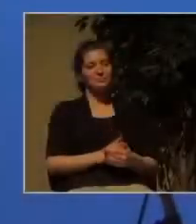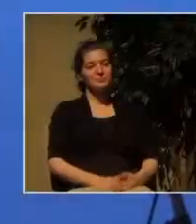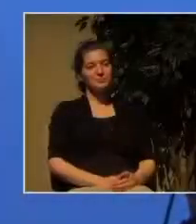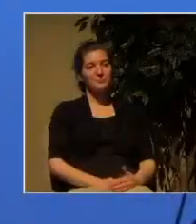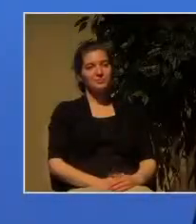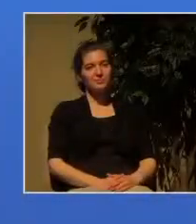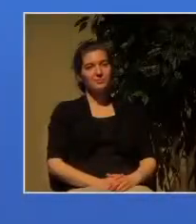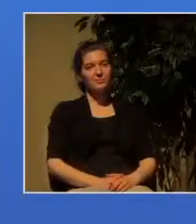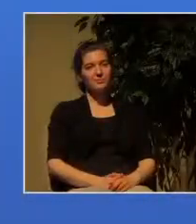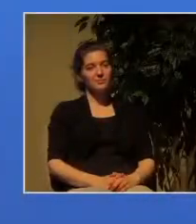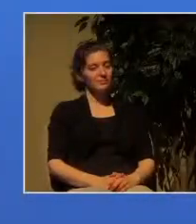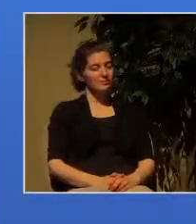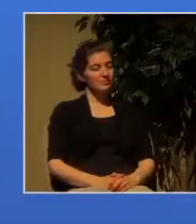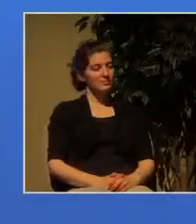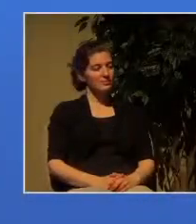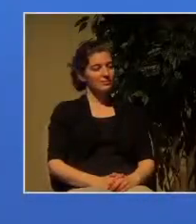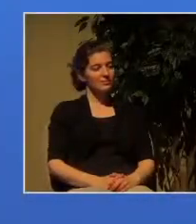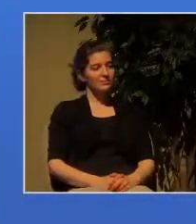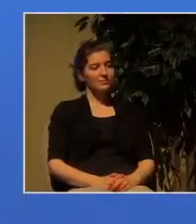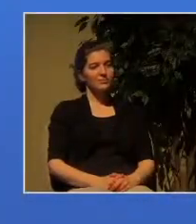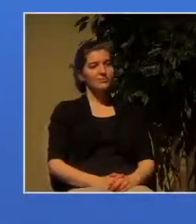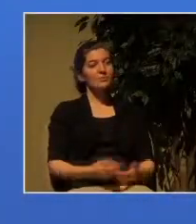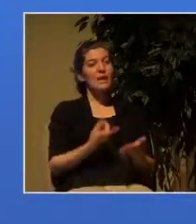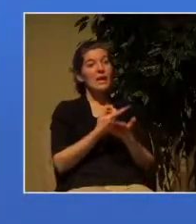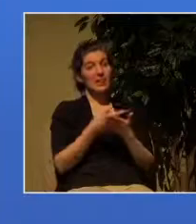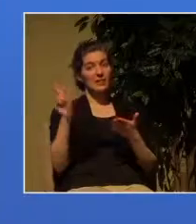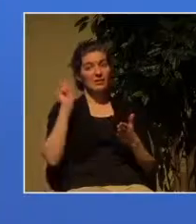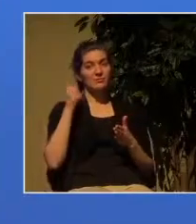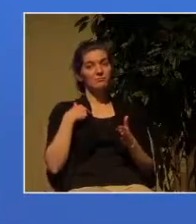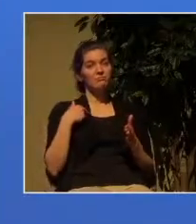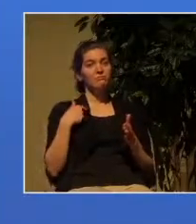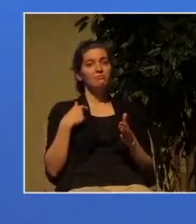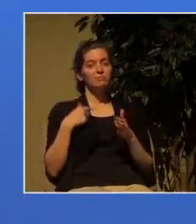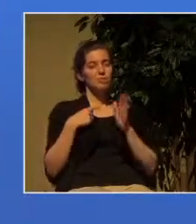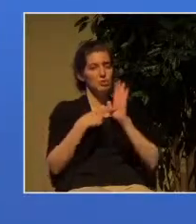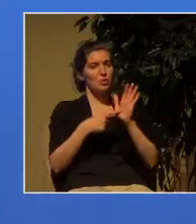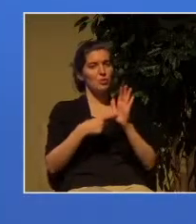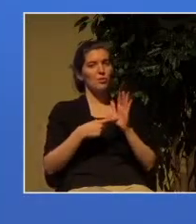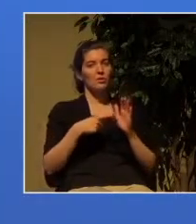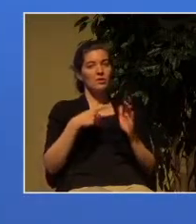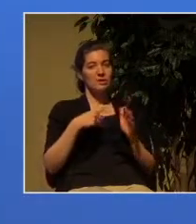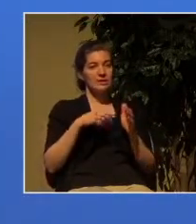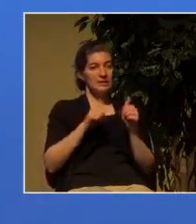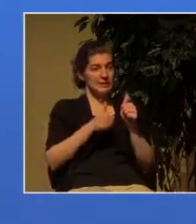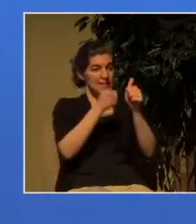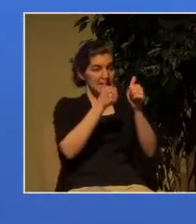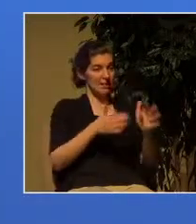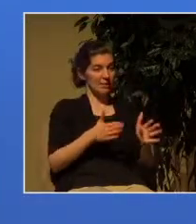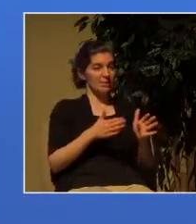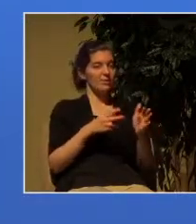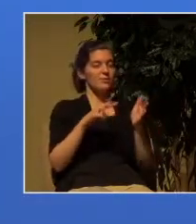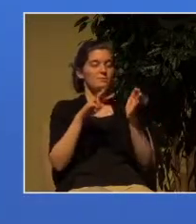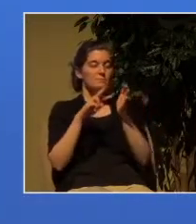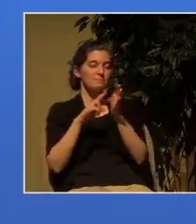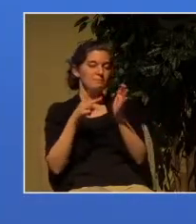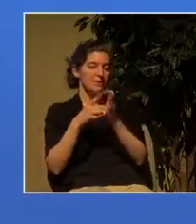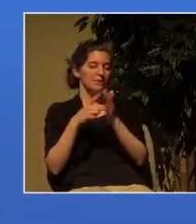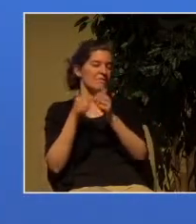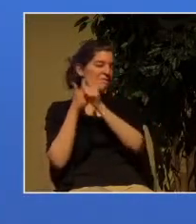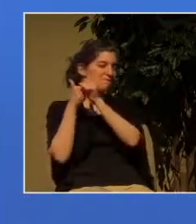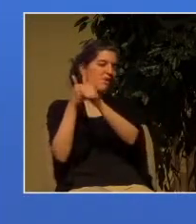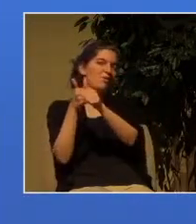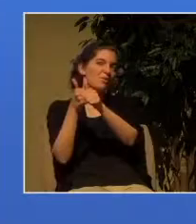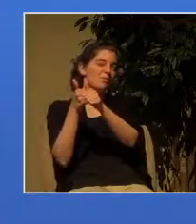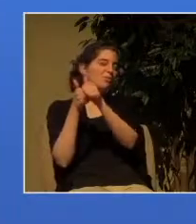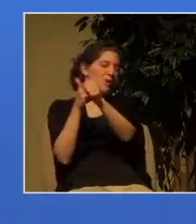to be a disciple of Jesus I pointed out last week is to be a follower of he is and to be